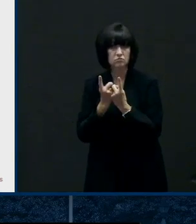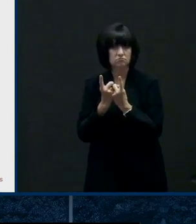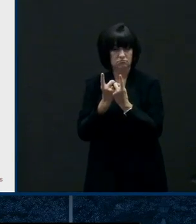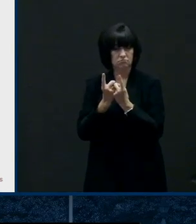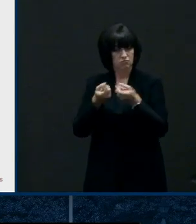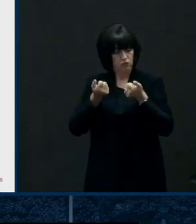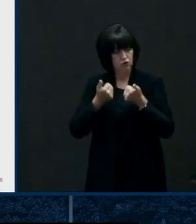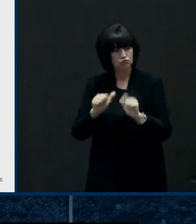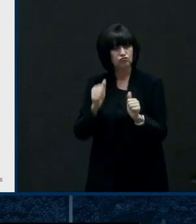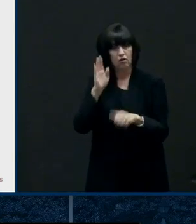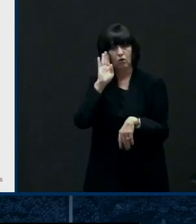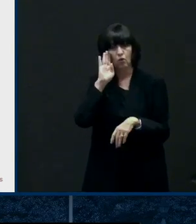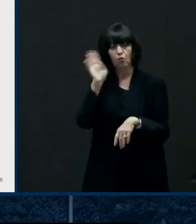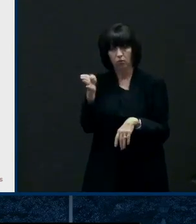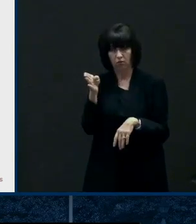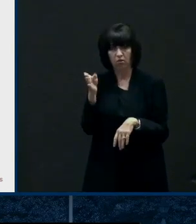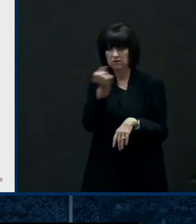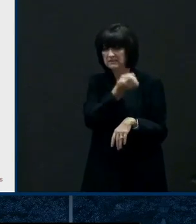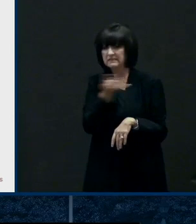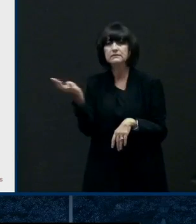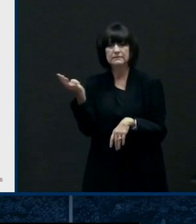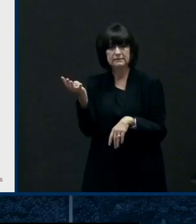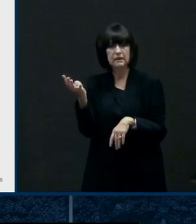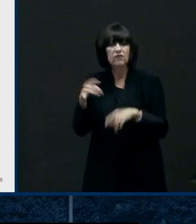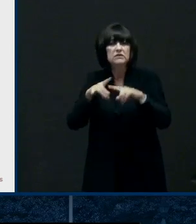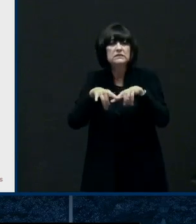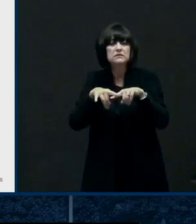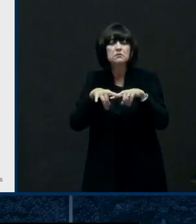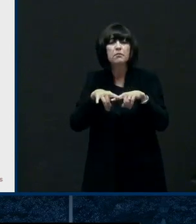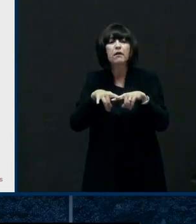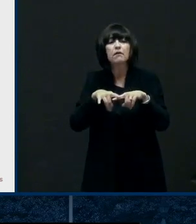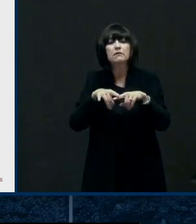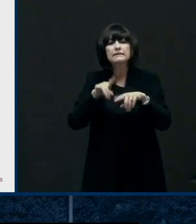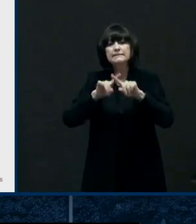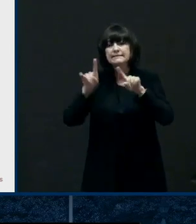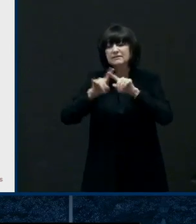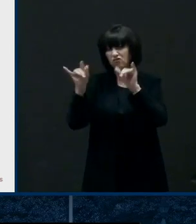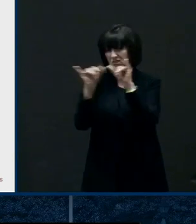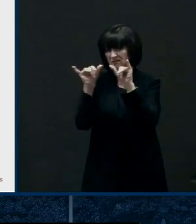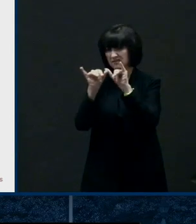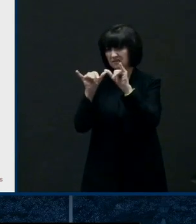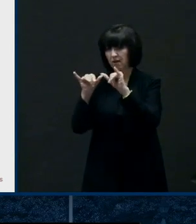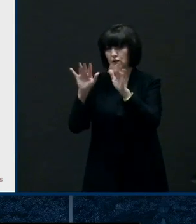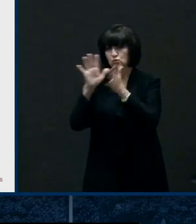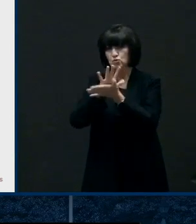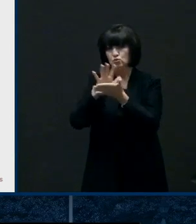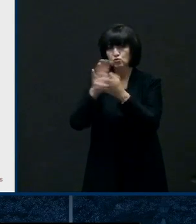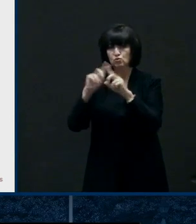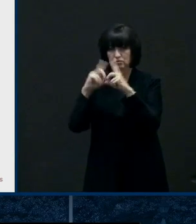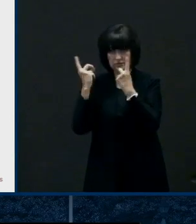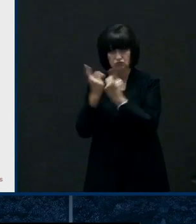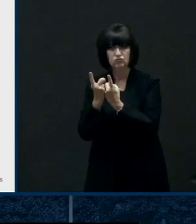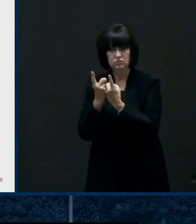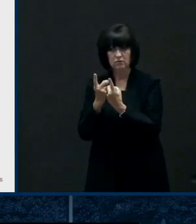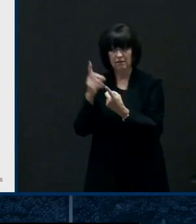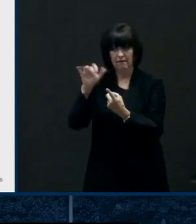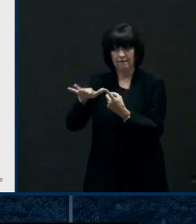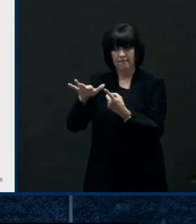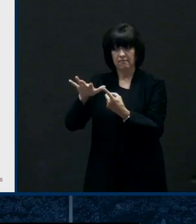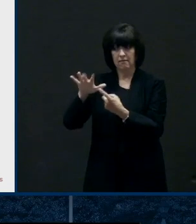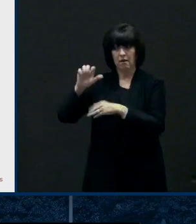days of testing in school districts depending on the size of the school district about a week prior to students getting back into the class